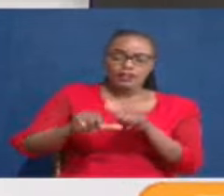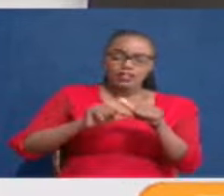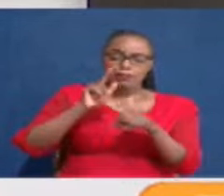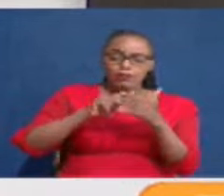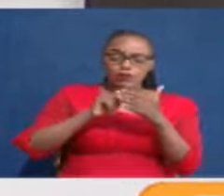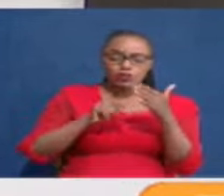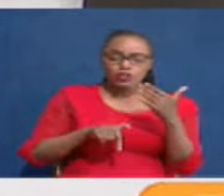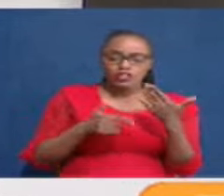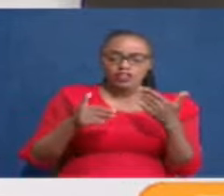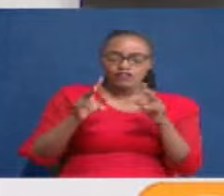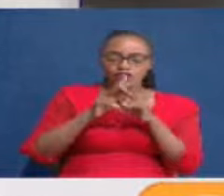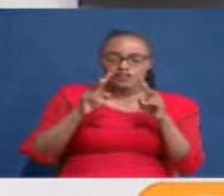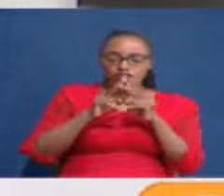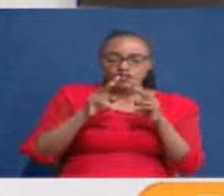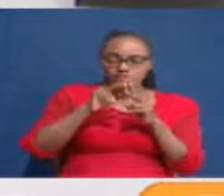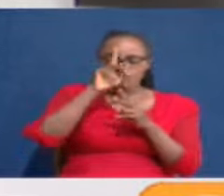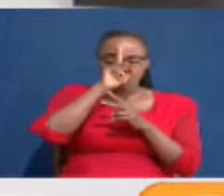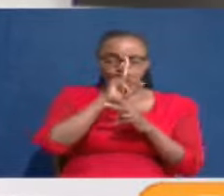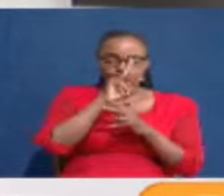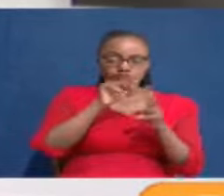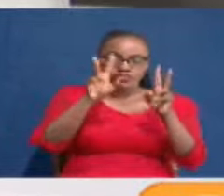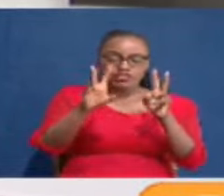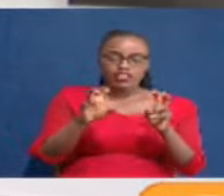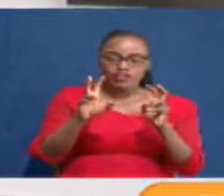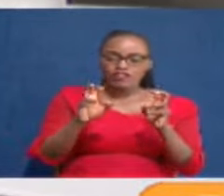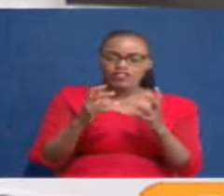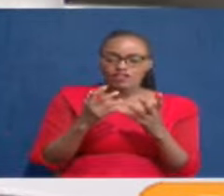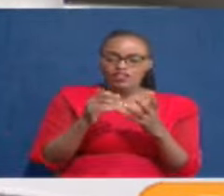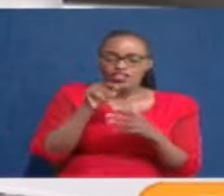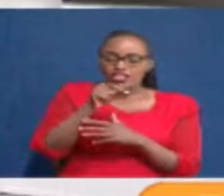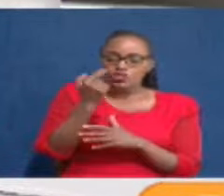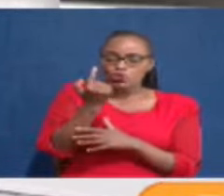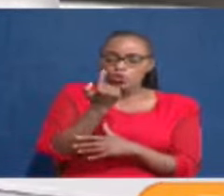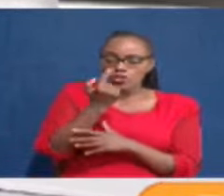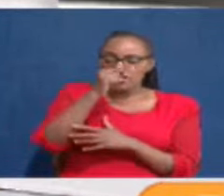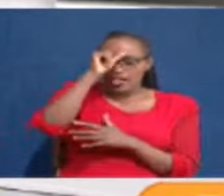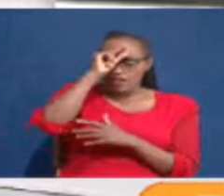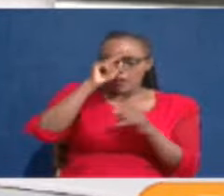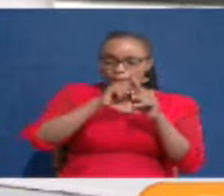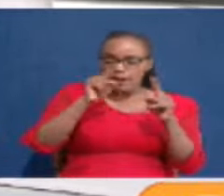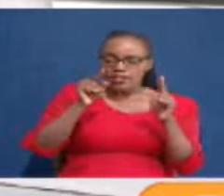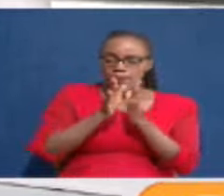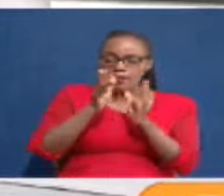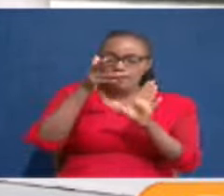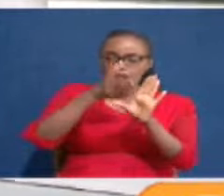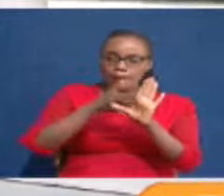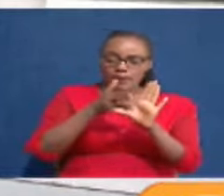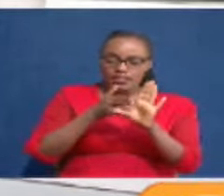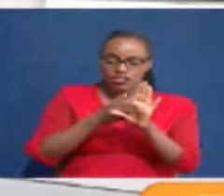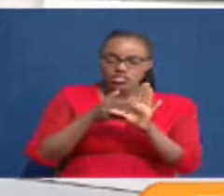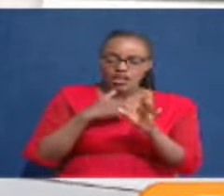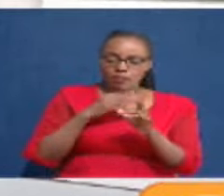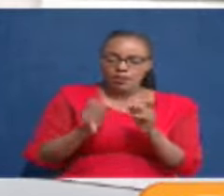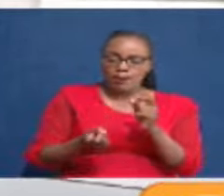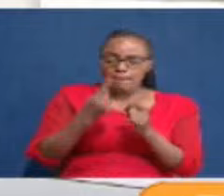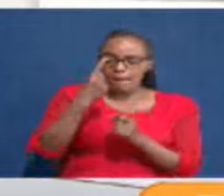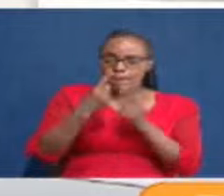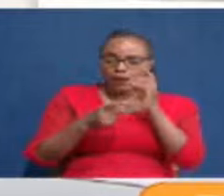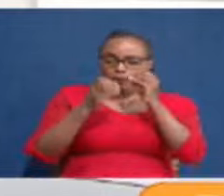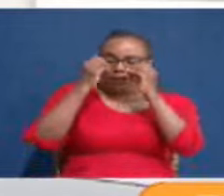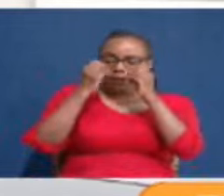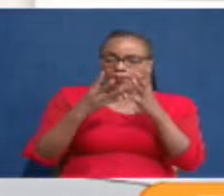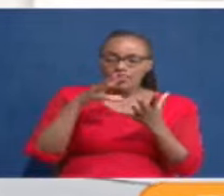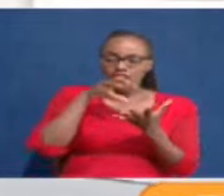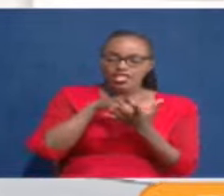again a very sticky issue by the way it's not just with this administration the issue of public participation has been raised in various